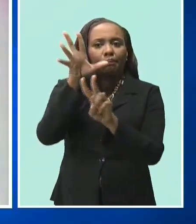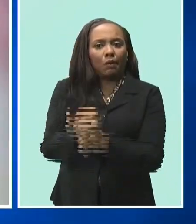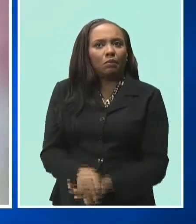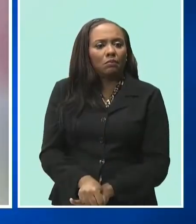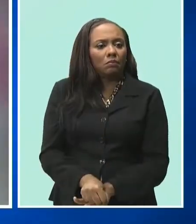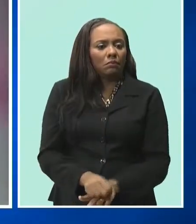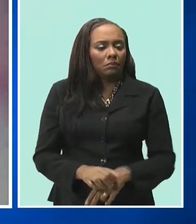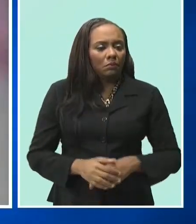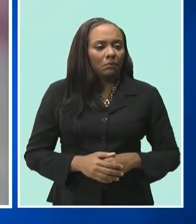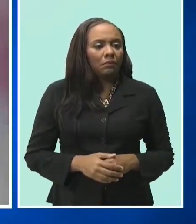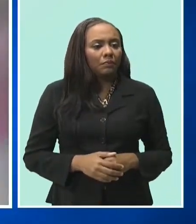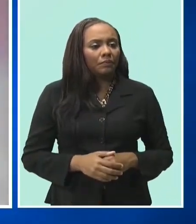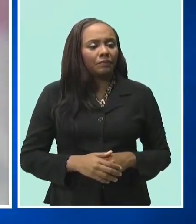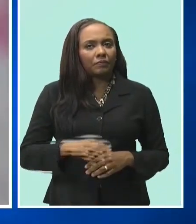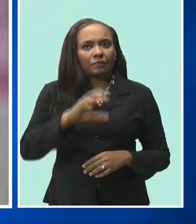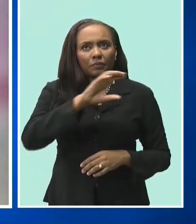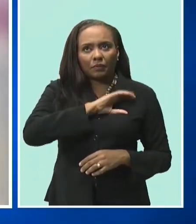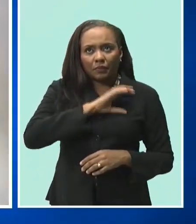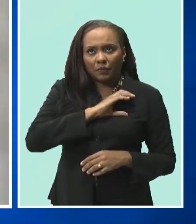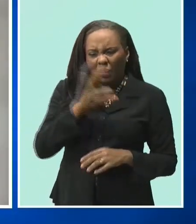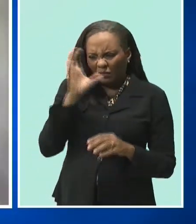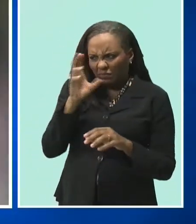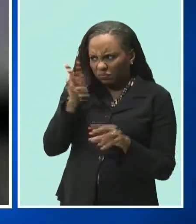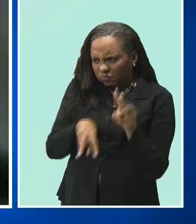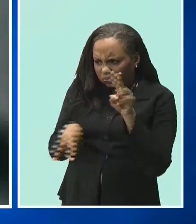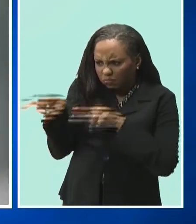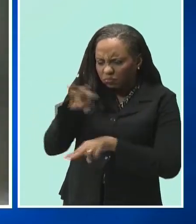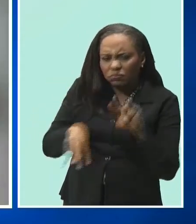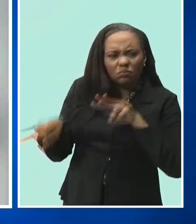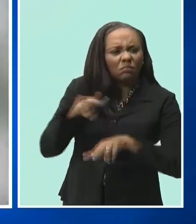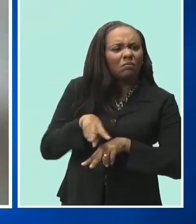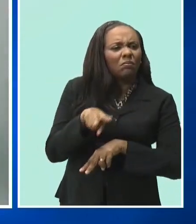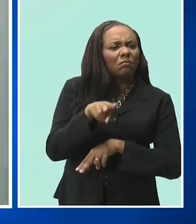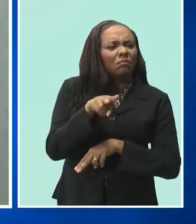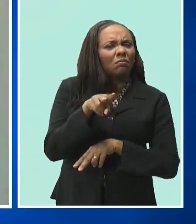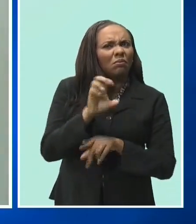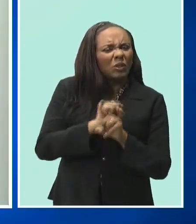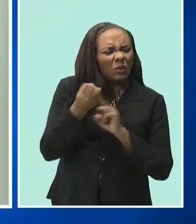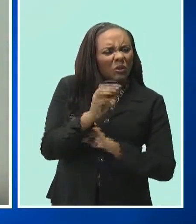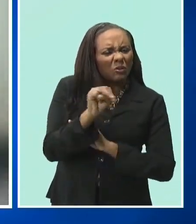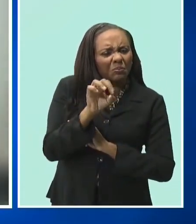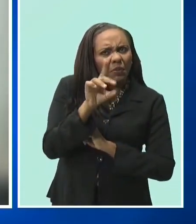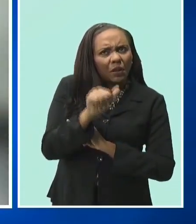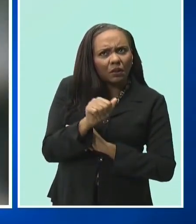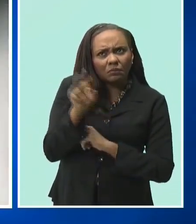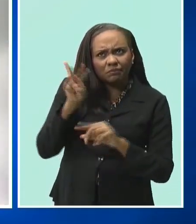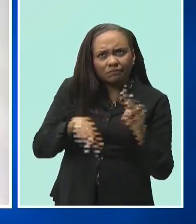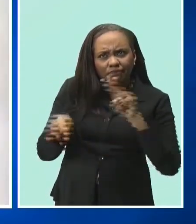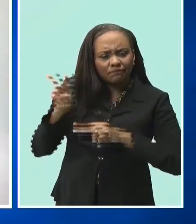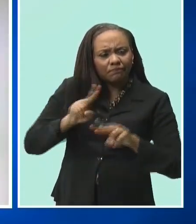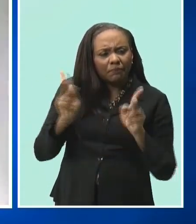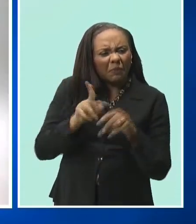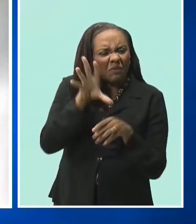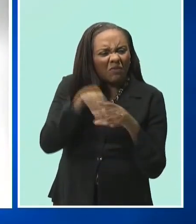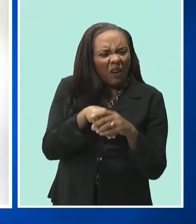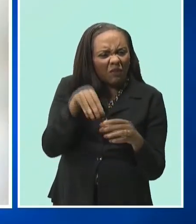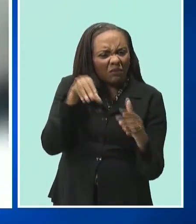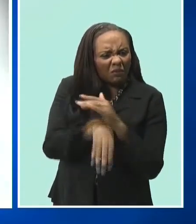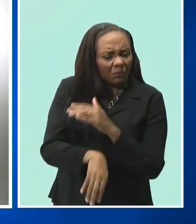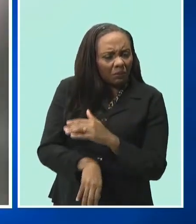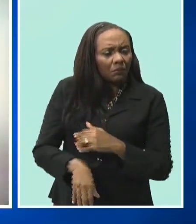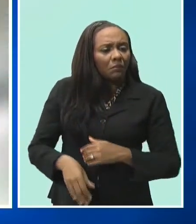investigators are expending time monitoring social media for videos featuring local acts of criminality.